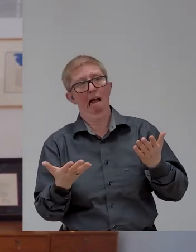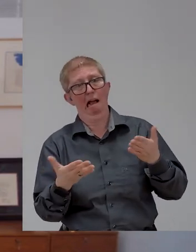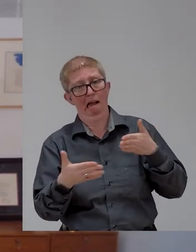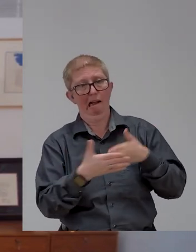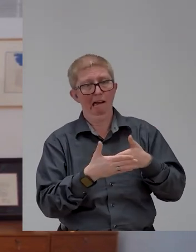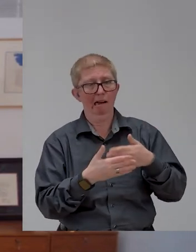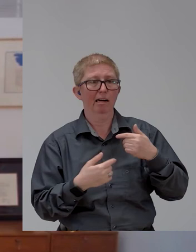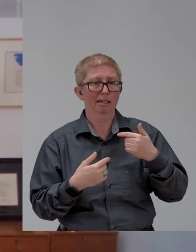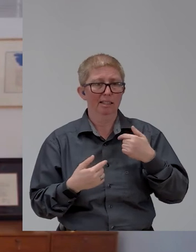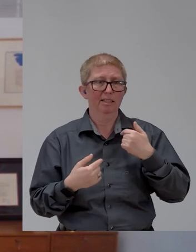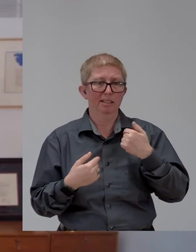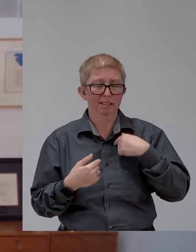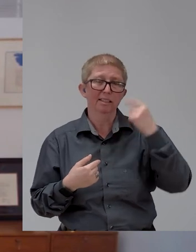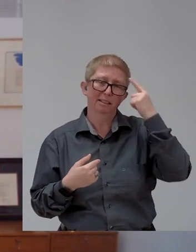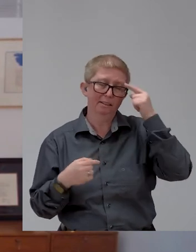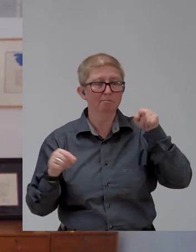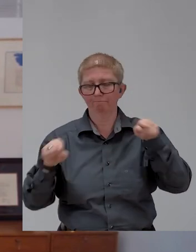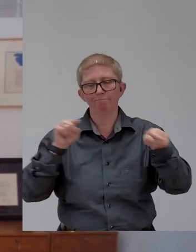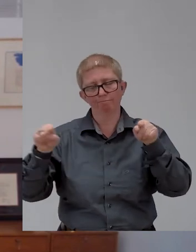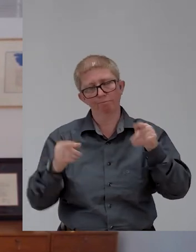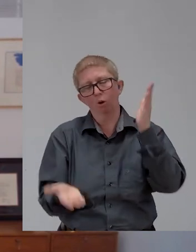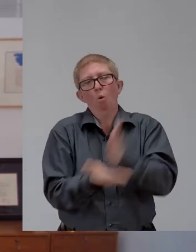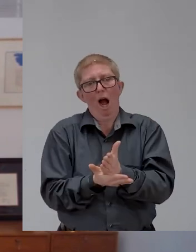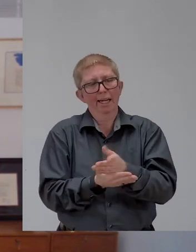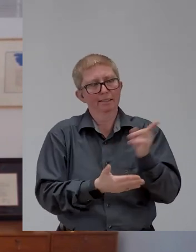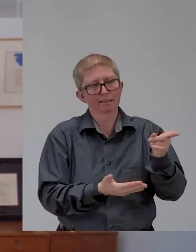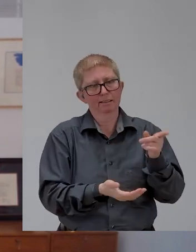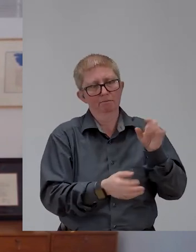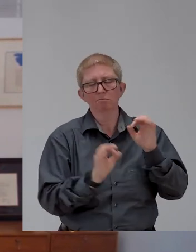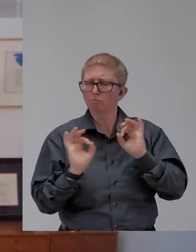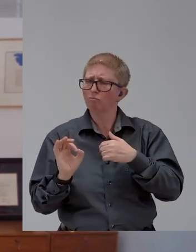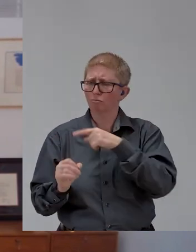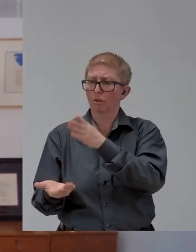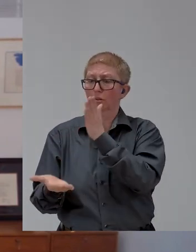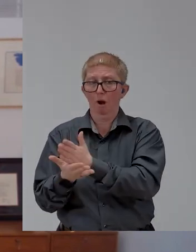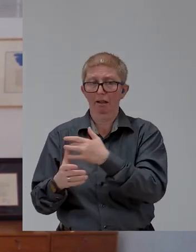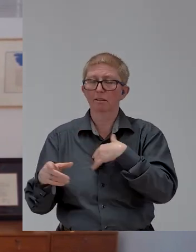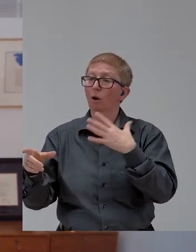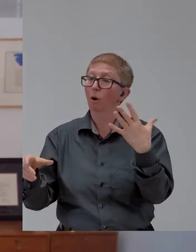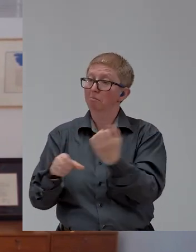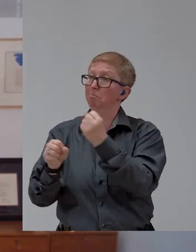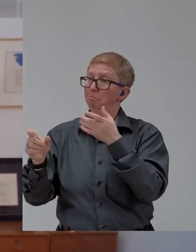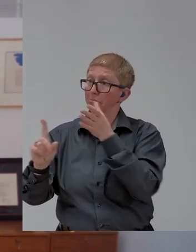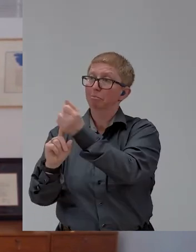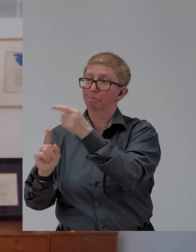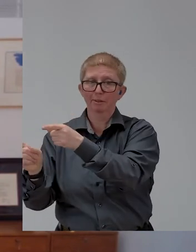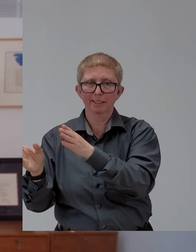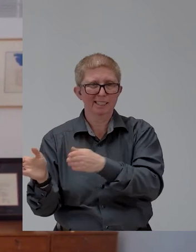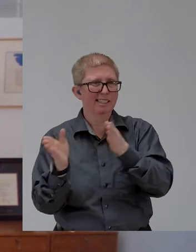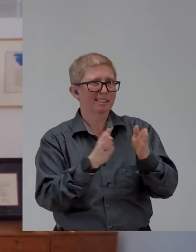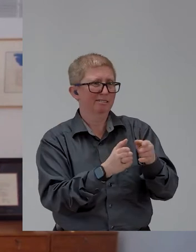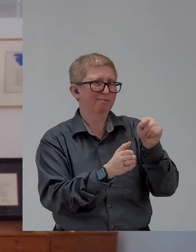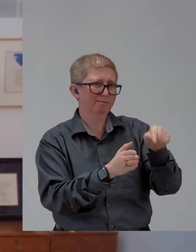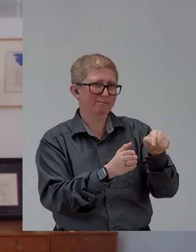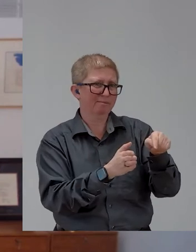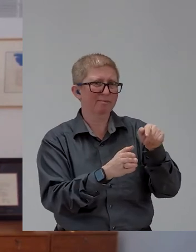accomplished over the years, yet there are so many challenges that lie ahead, as Professor Stein was discussing. And